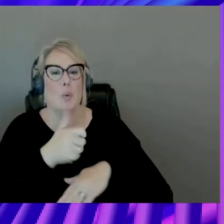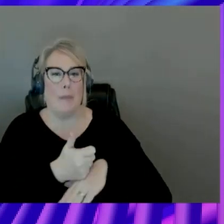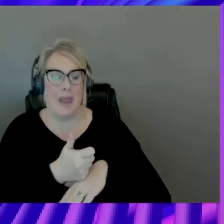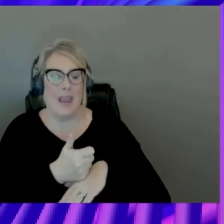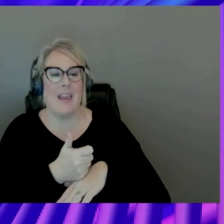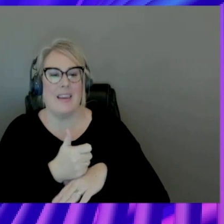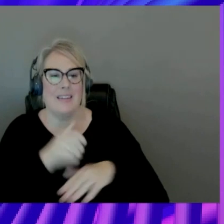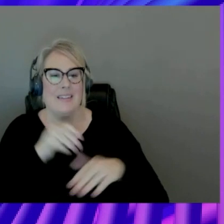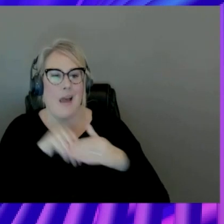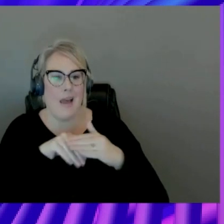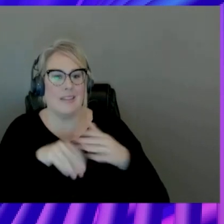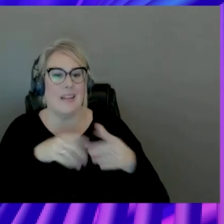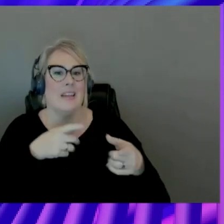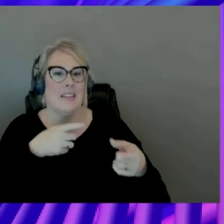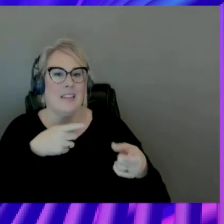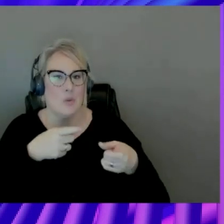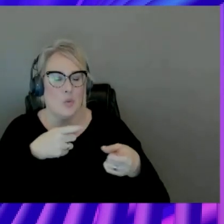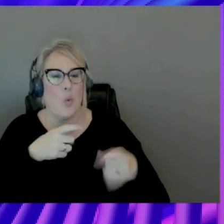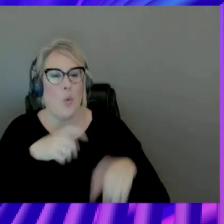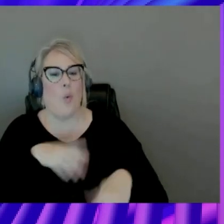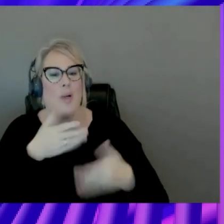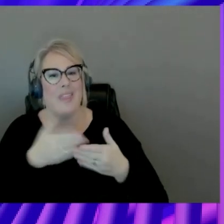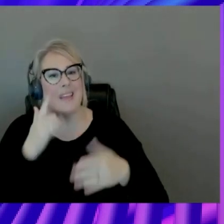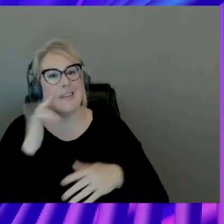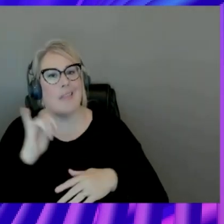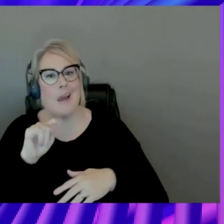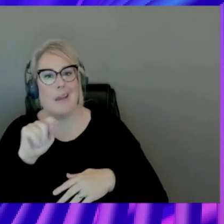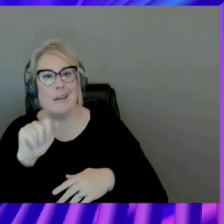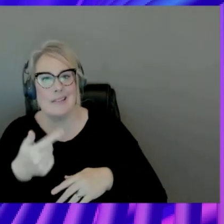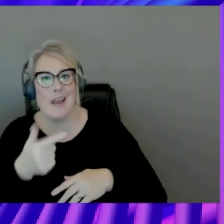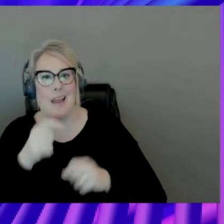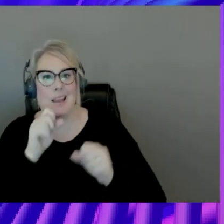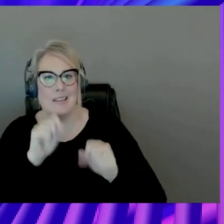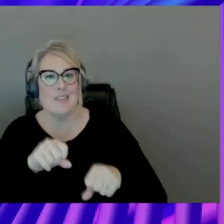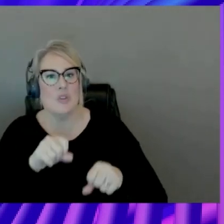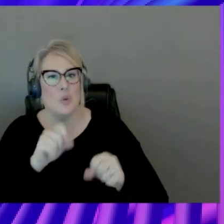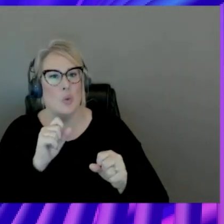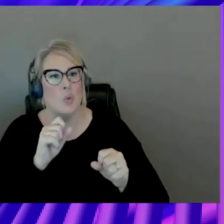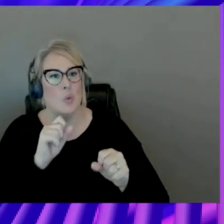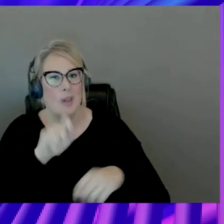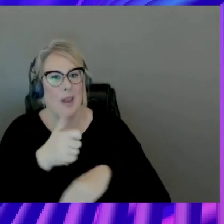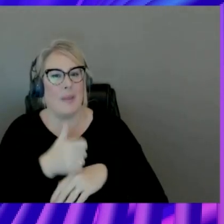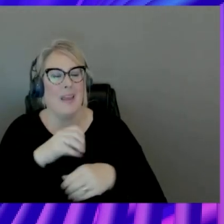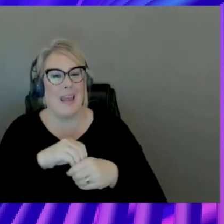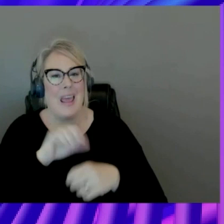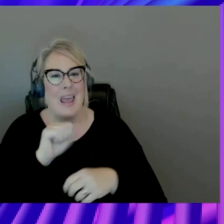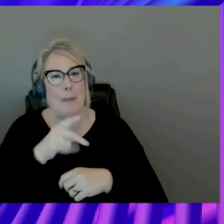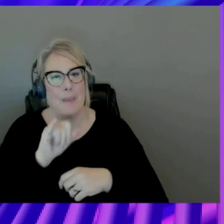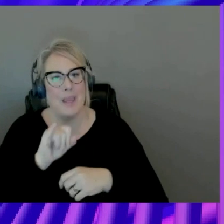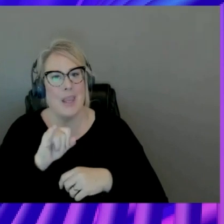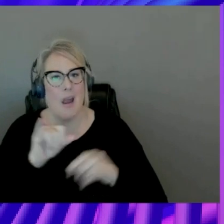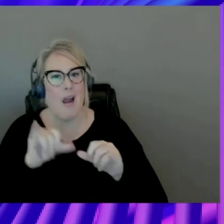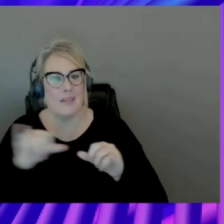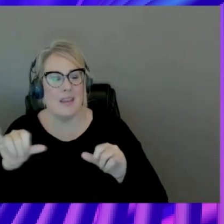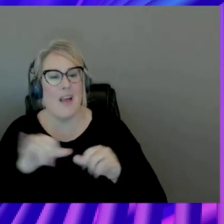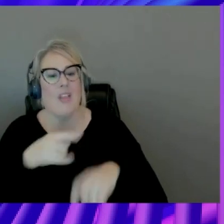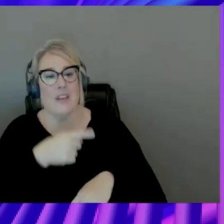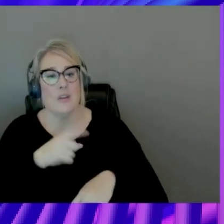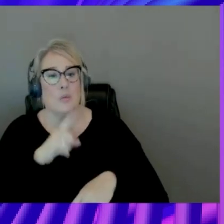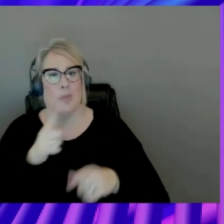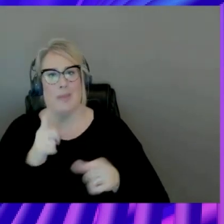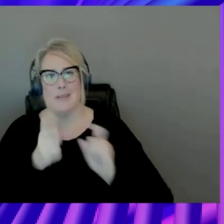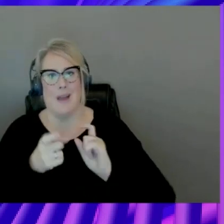like tags and other things that you can implement at API scale. And, you know, they are extremely dynamic. You can